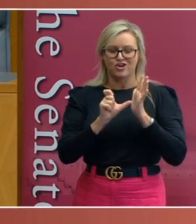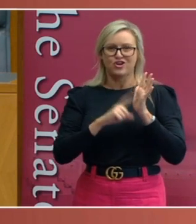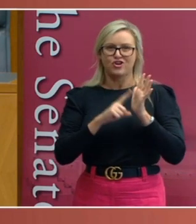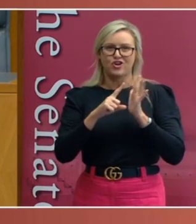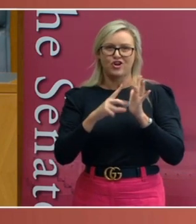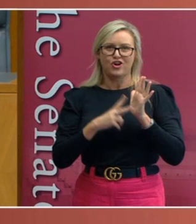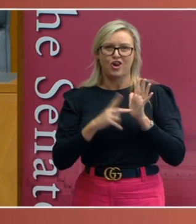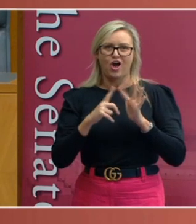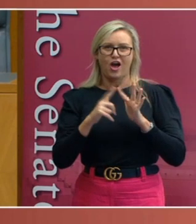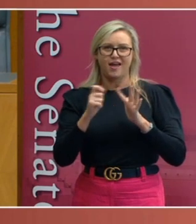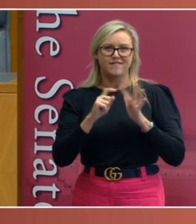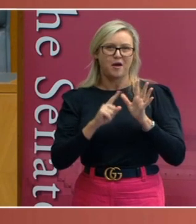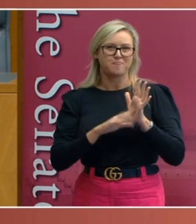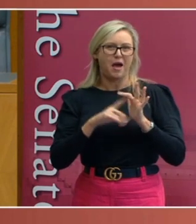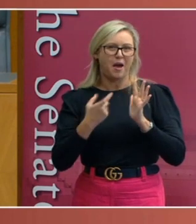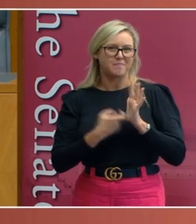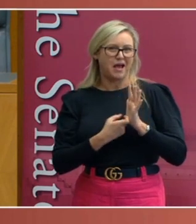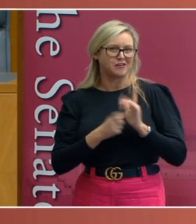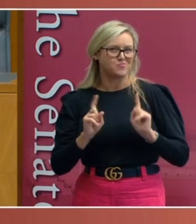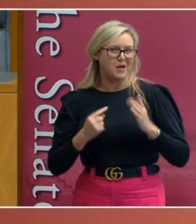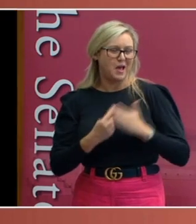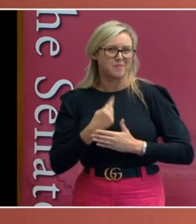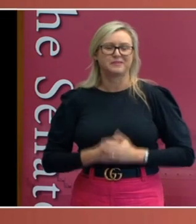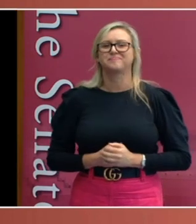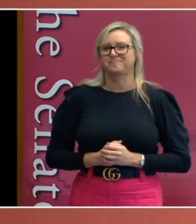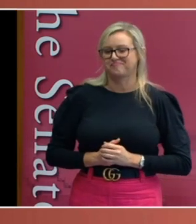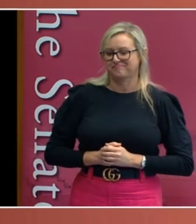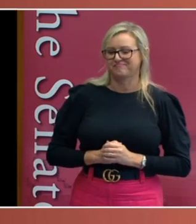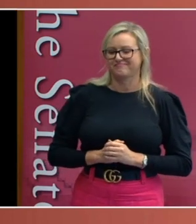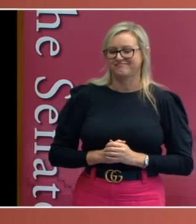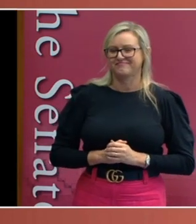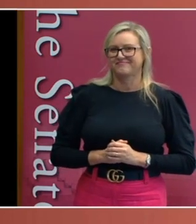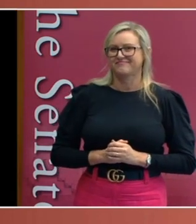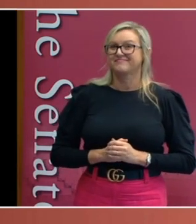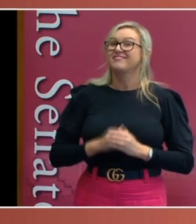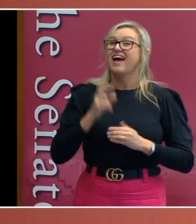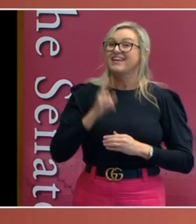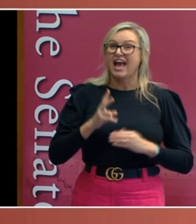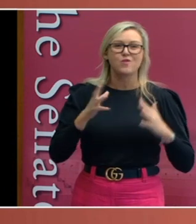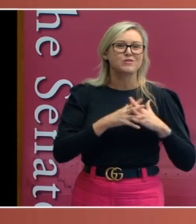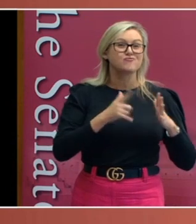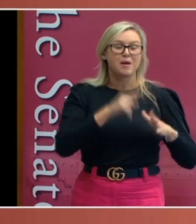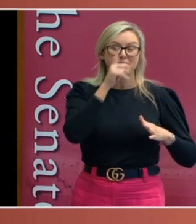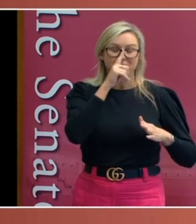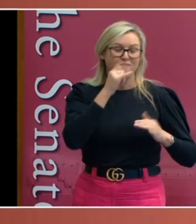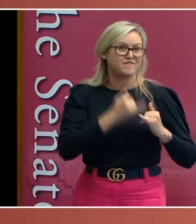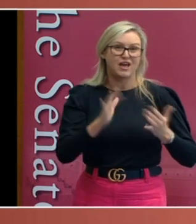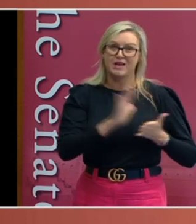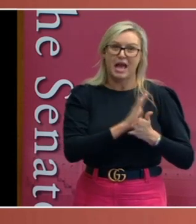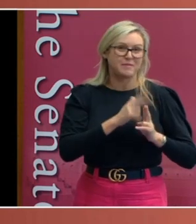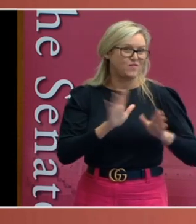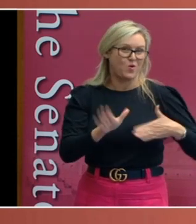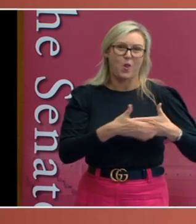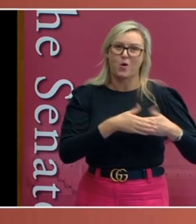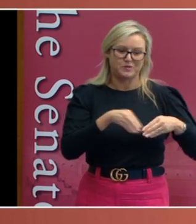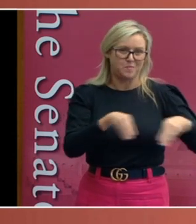So, the Western Australia border closure, again, was wildly popular, but within Western Australia, but was